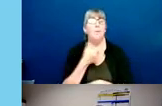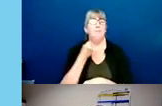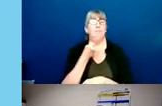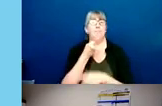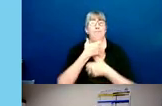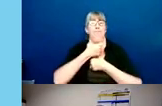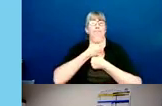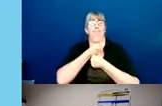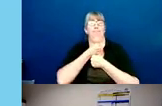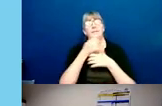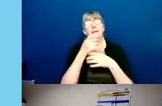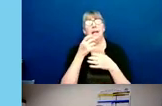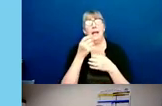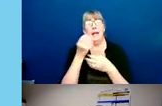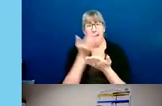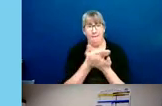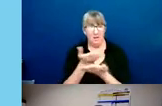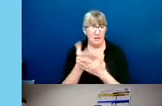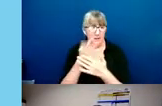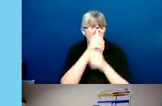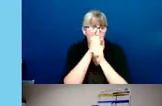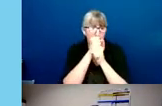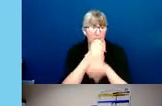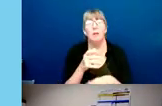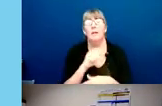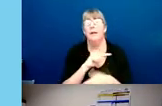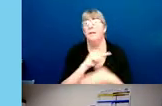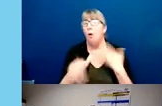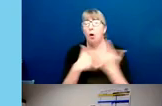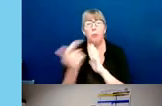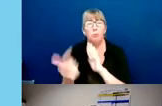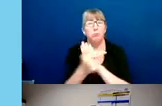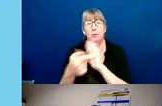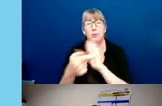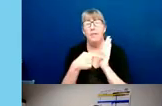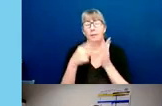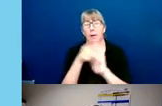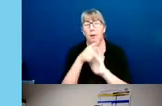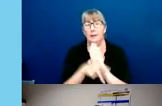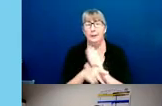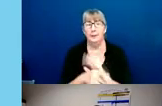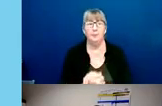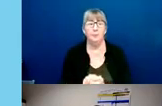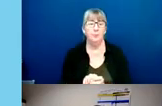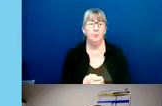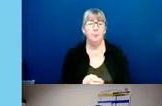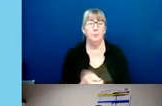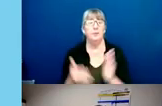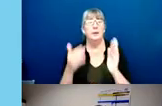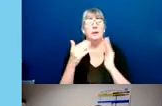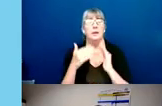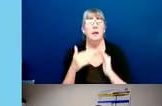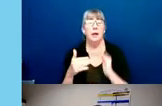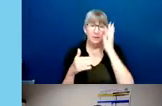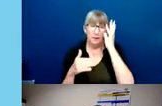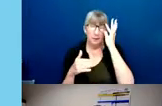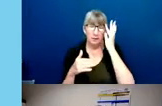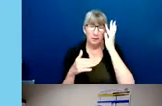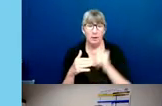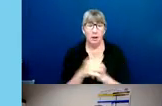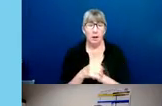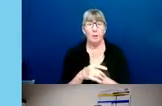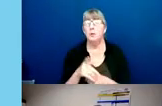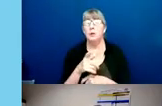requested evidence. These are all prohibited acts in this policy. And then there's a prohibition on retaliation,